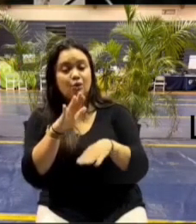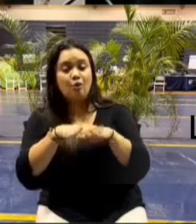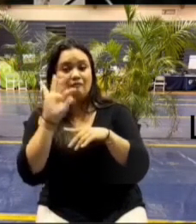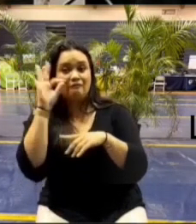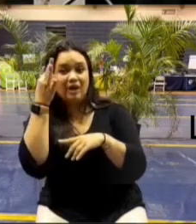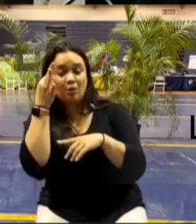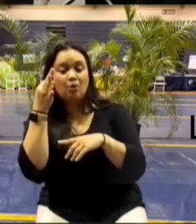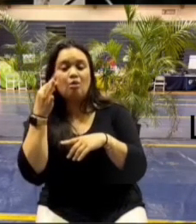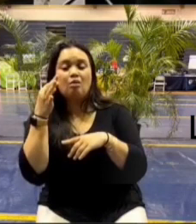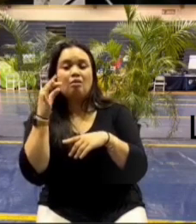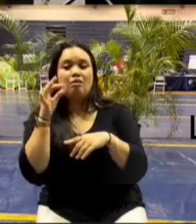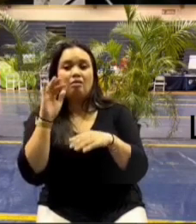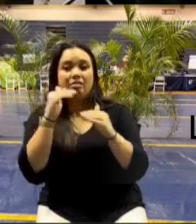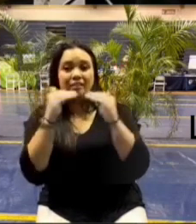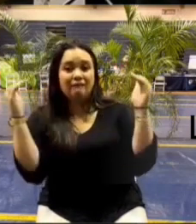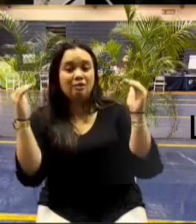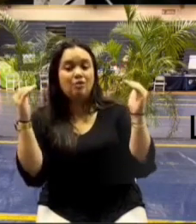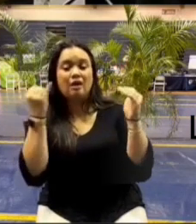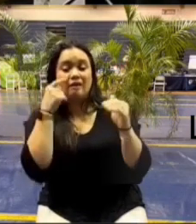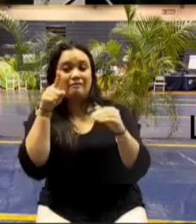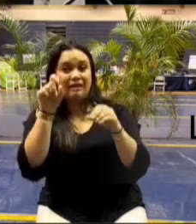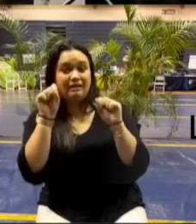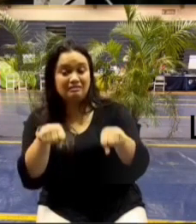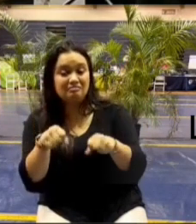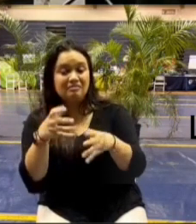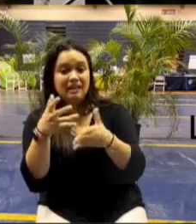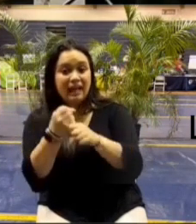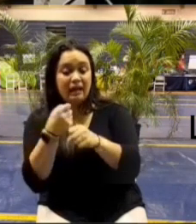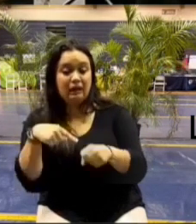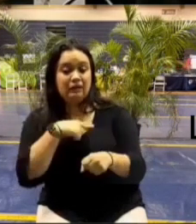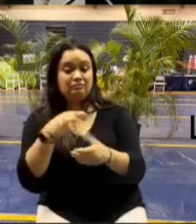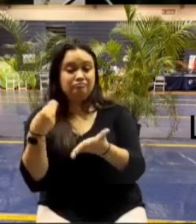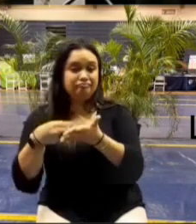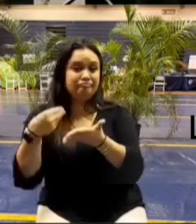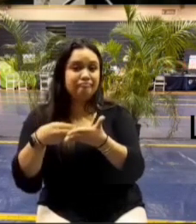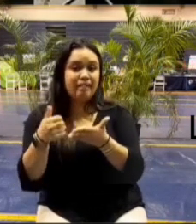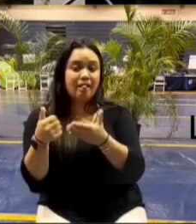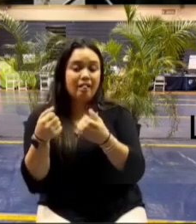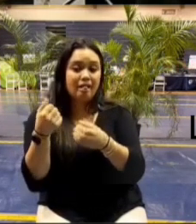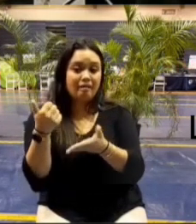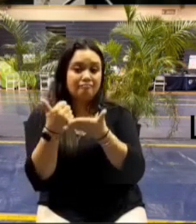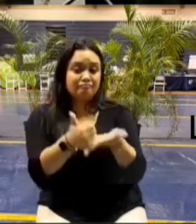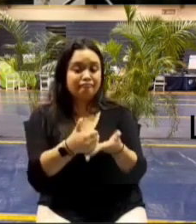verona and all those guys have we asked if they can get us funding to help with some of these things